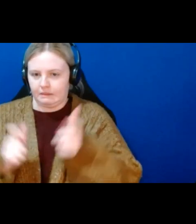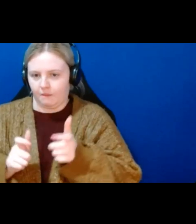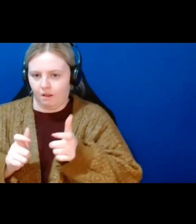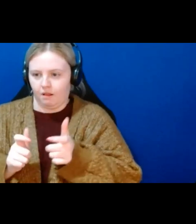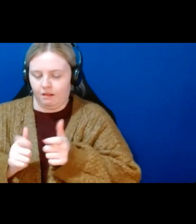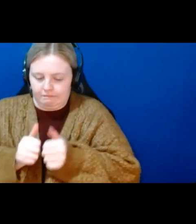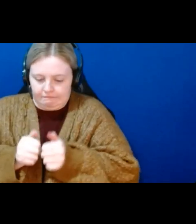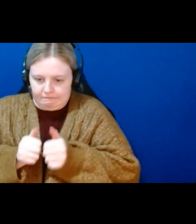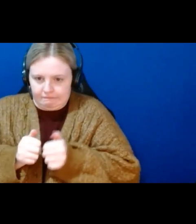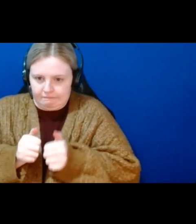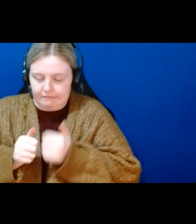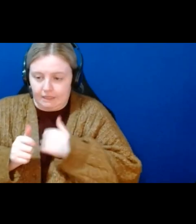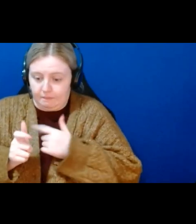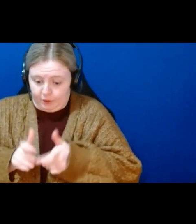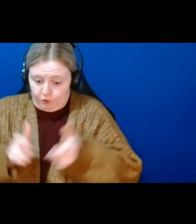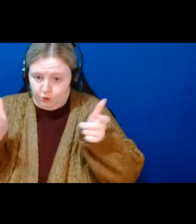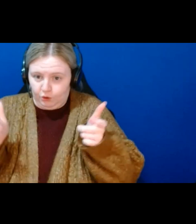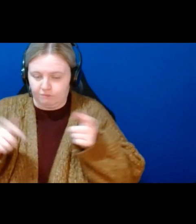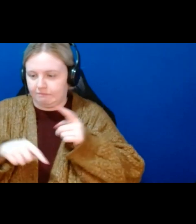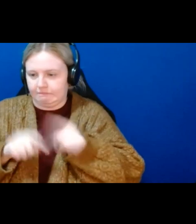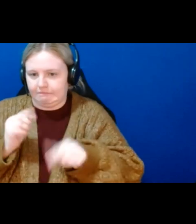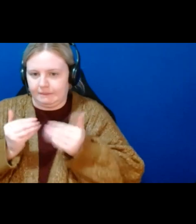increase the size that much